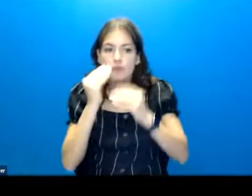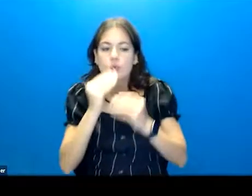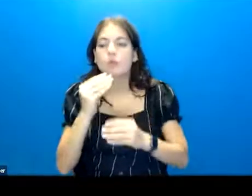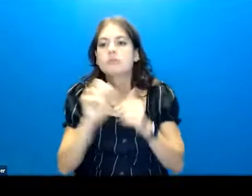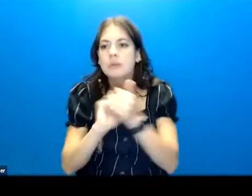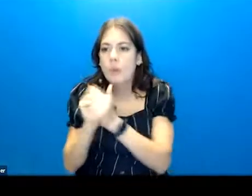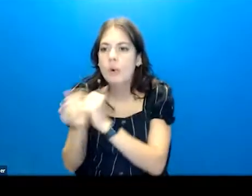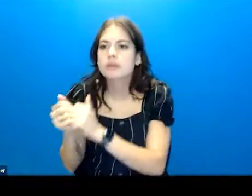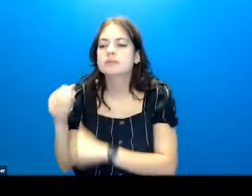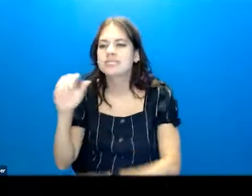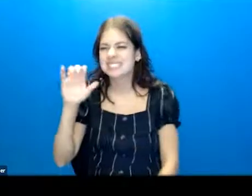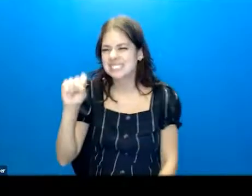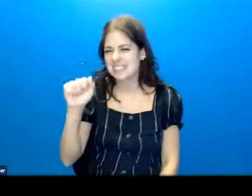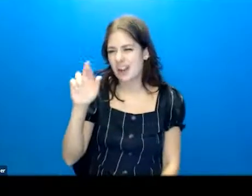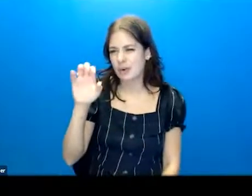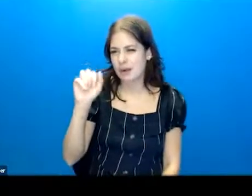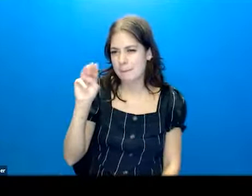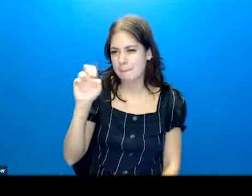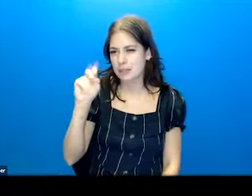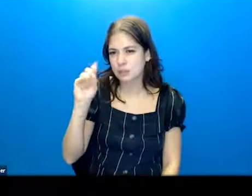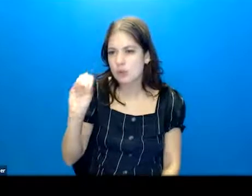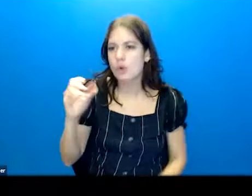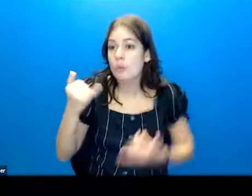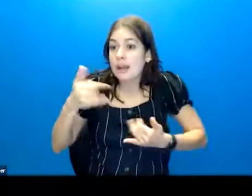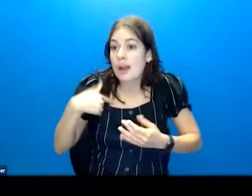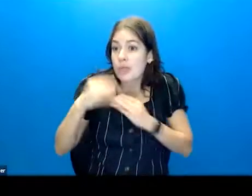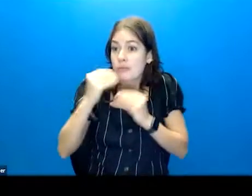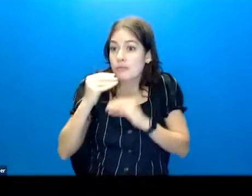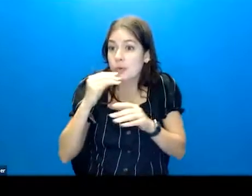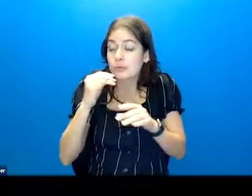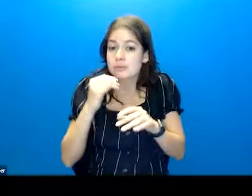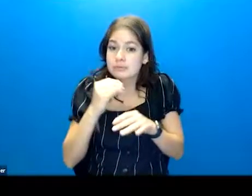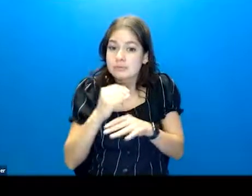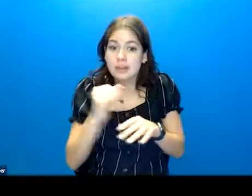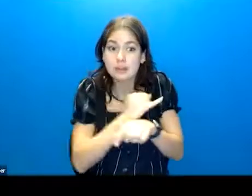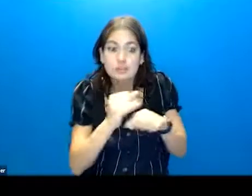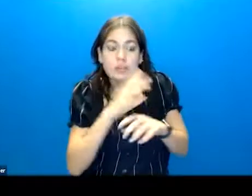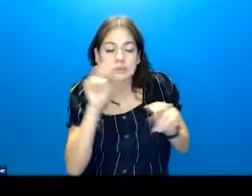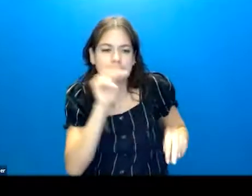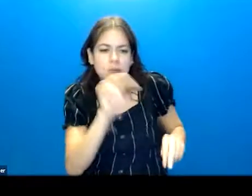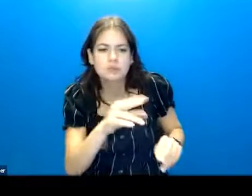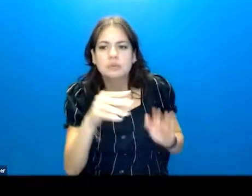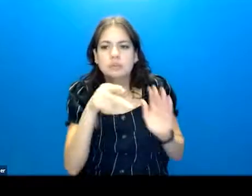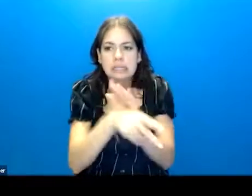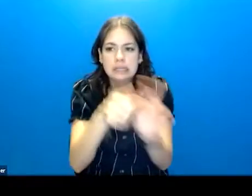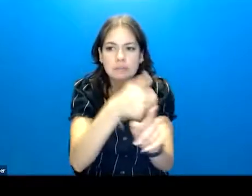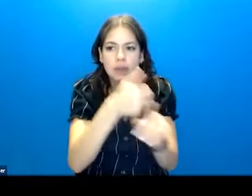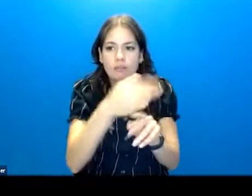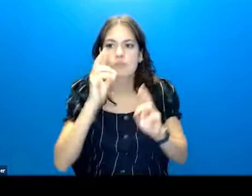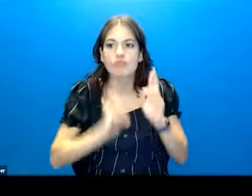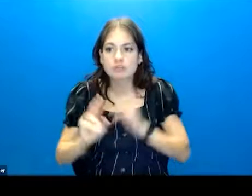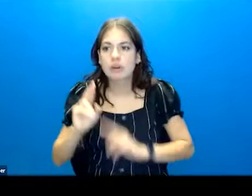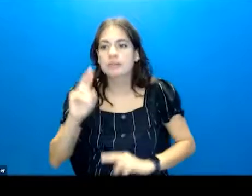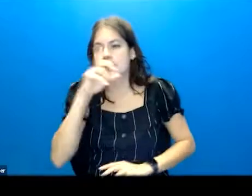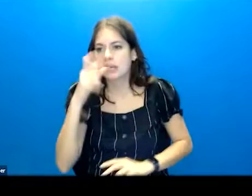Sacramento, there's a big movement in the food industry to address suicide in restaurants. We had a huge